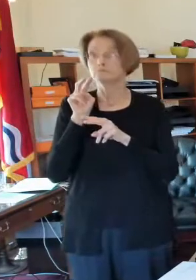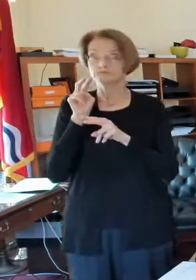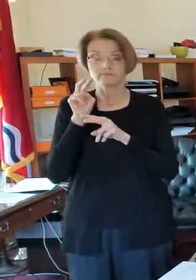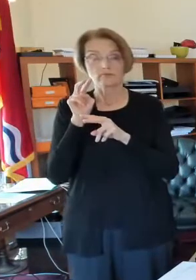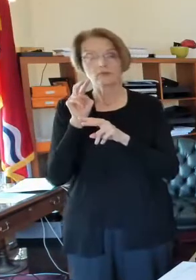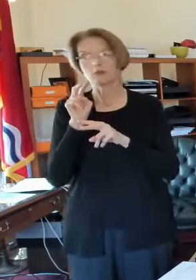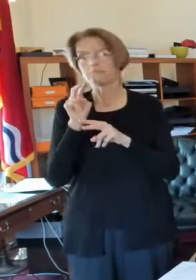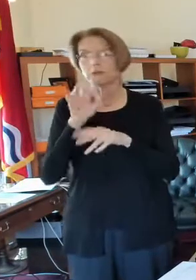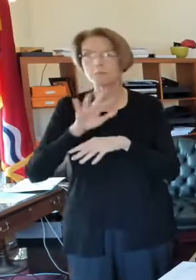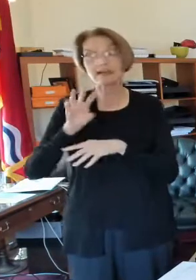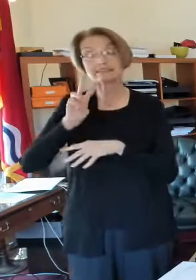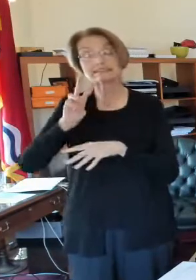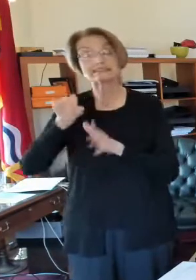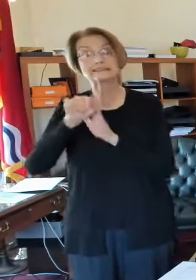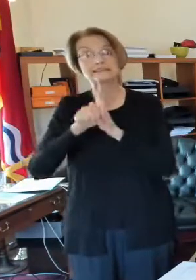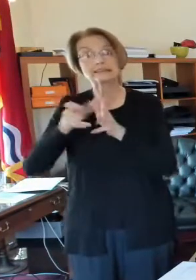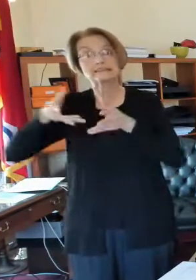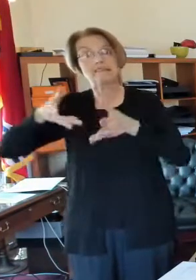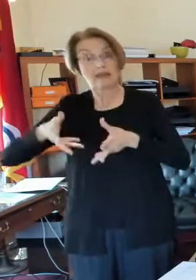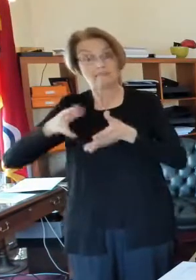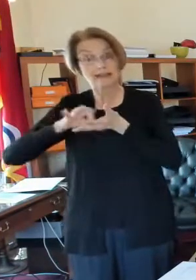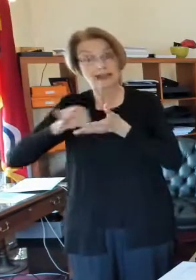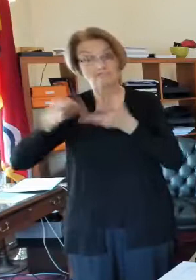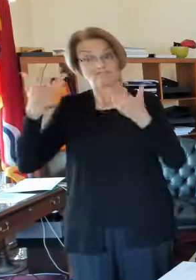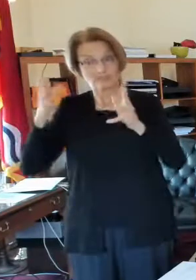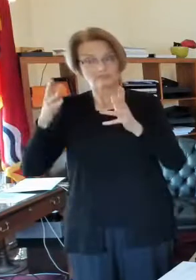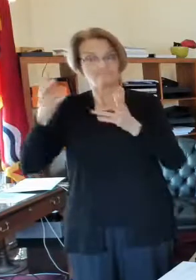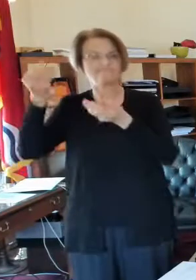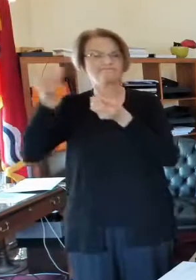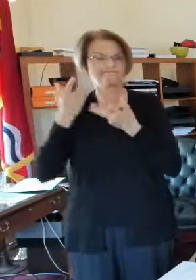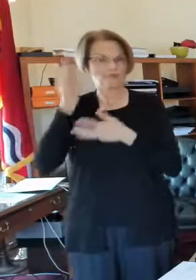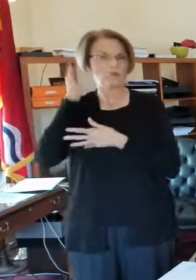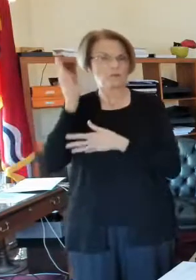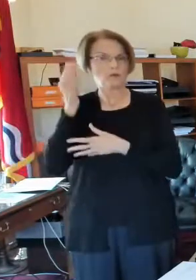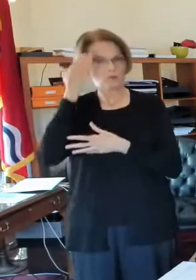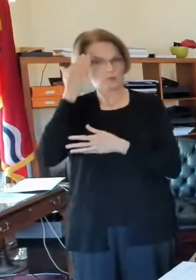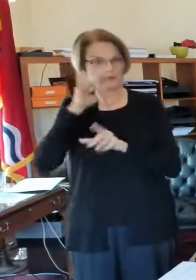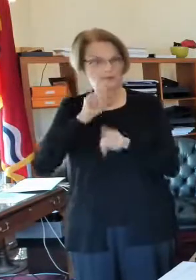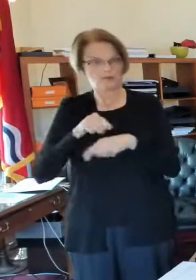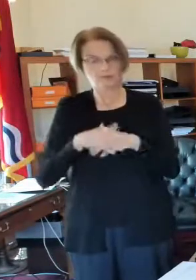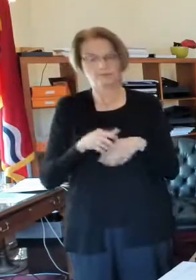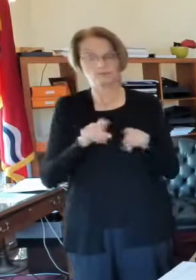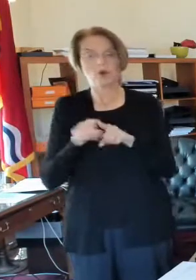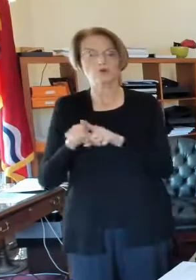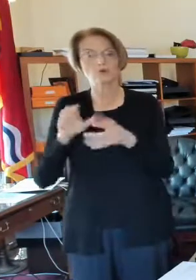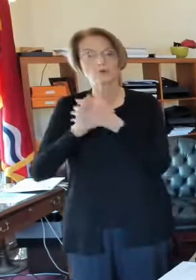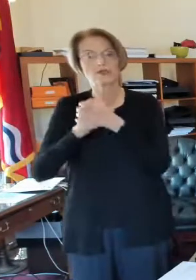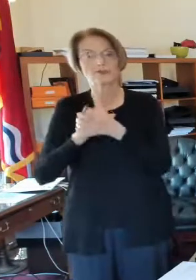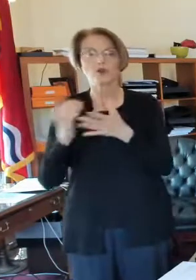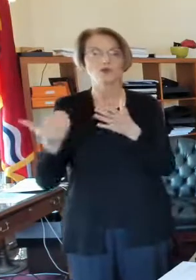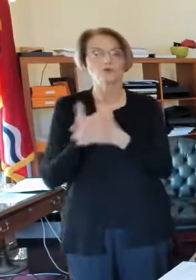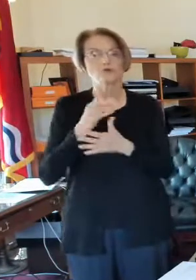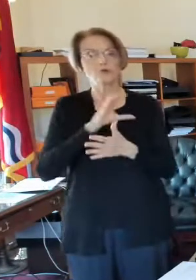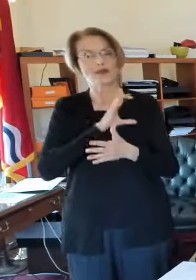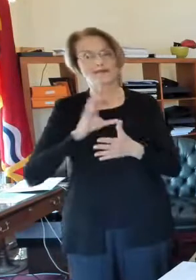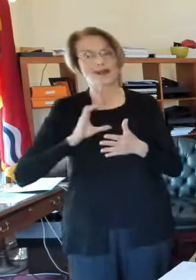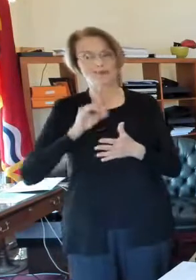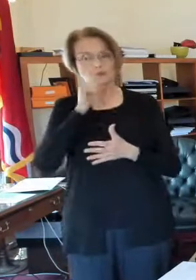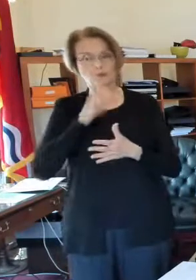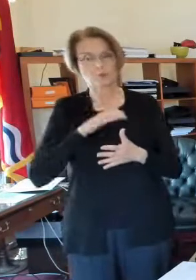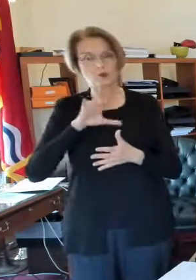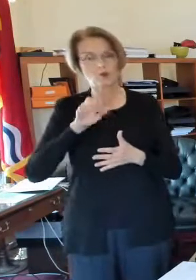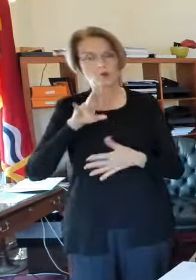a dozen states have their final results. I also want to say congratulations to our new Congresswoman, Cori Bush,